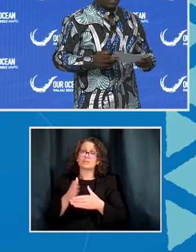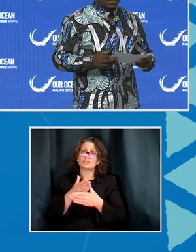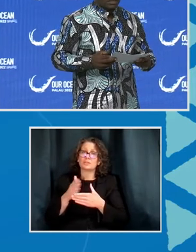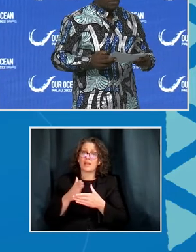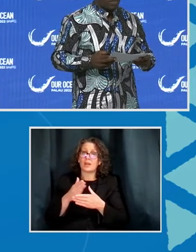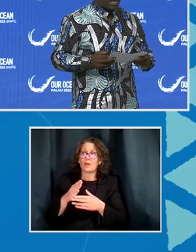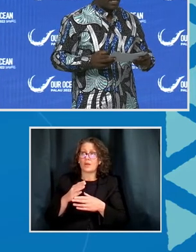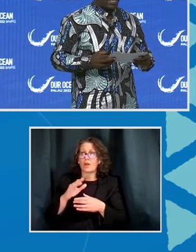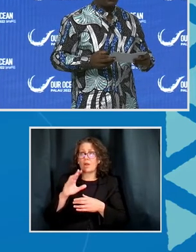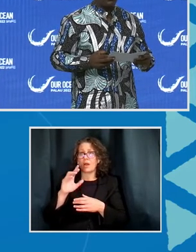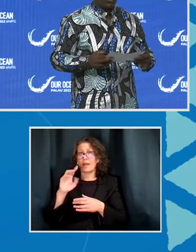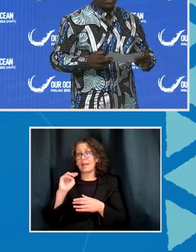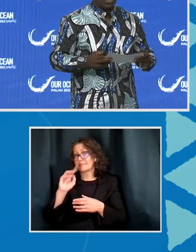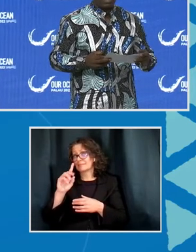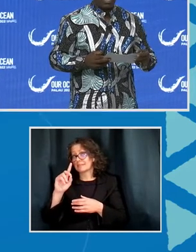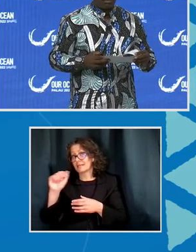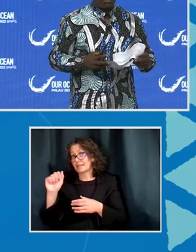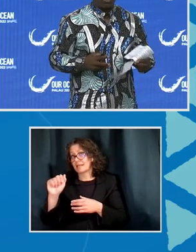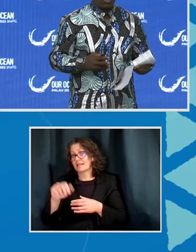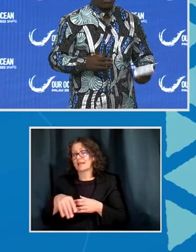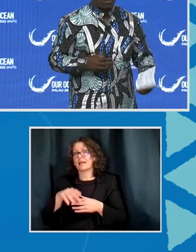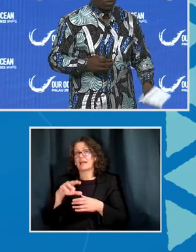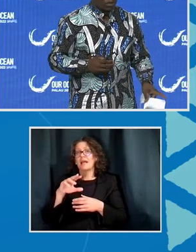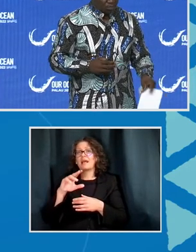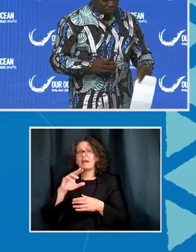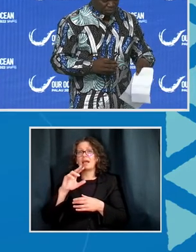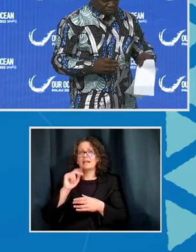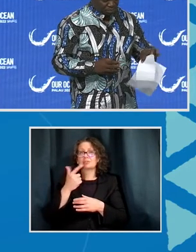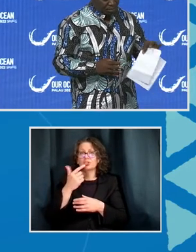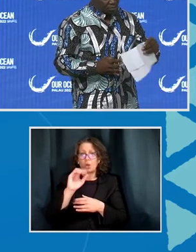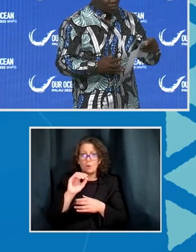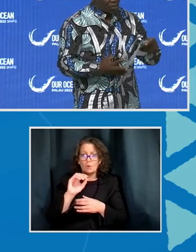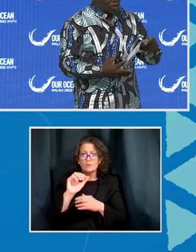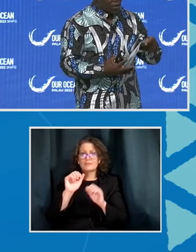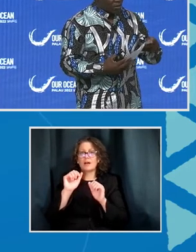MDAs and NGOs can help to solve the problem.